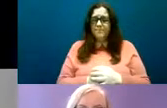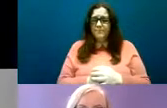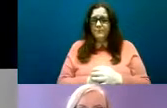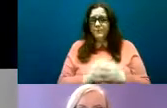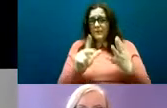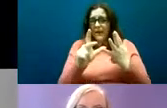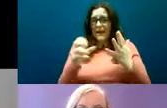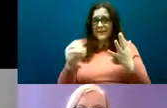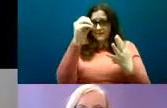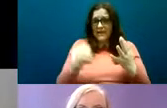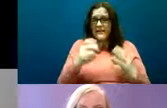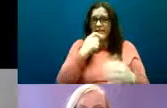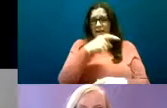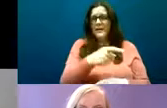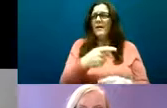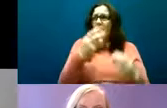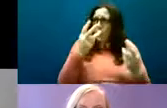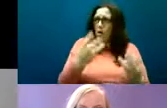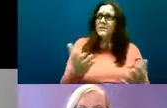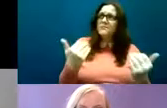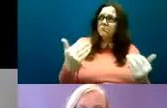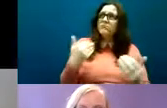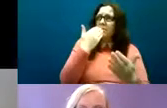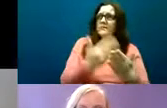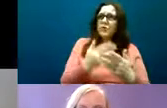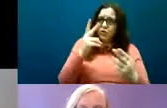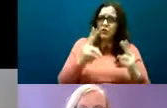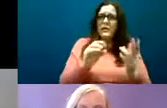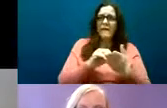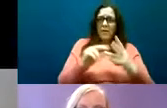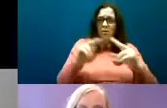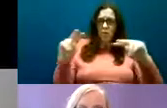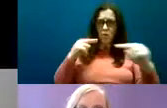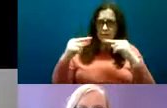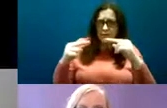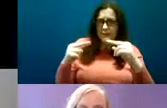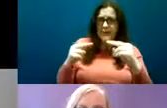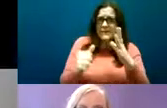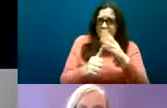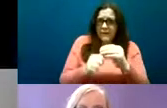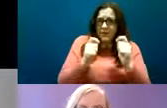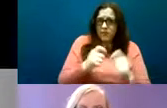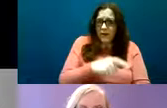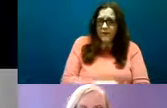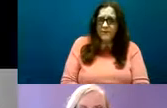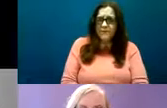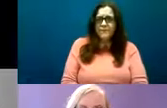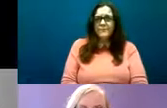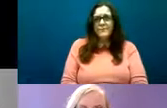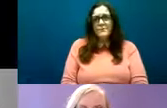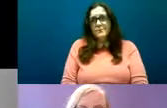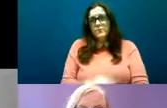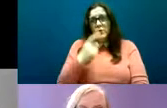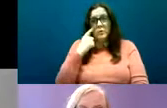specific training so when we pull these all together we arrive at our conclusions and obviously the prevalence estimate